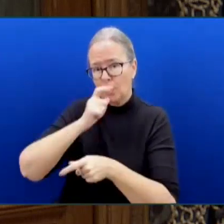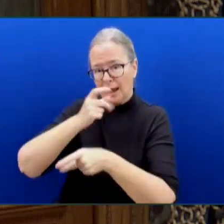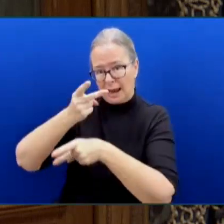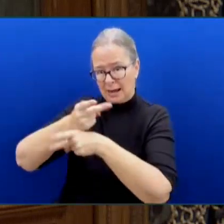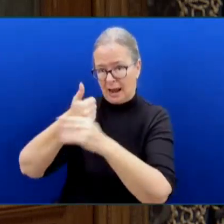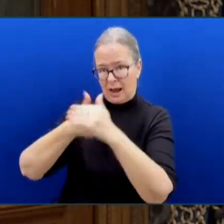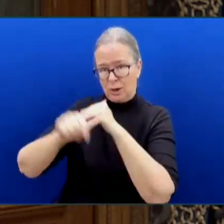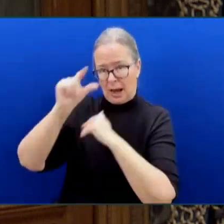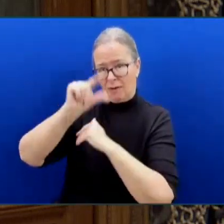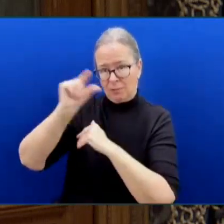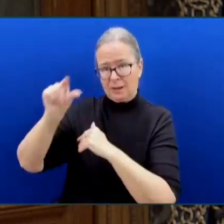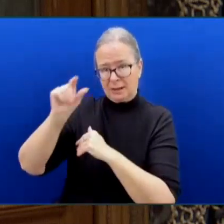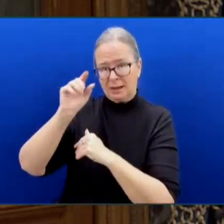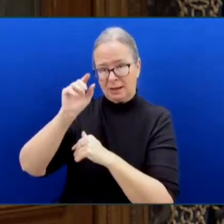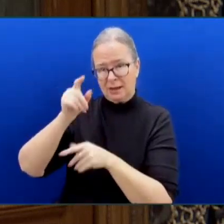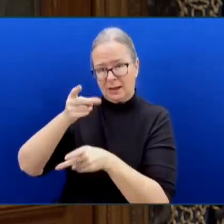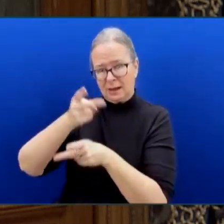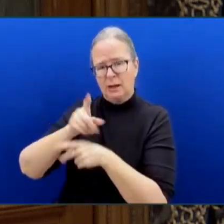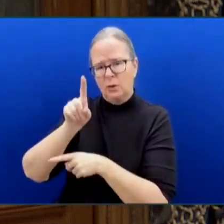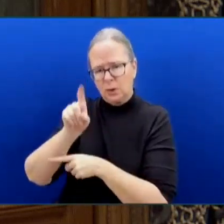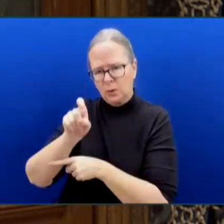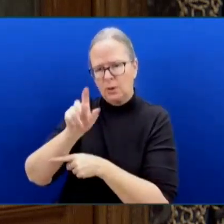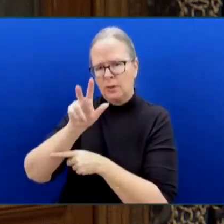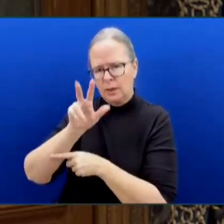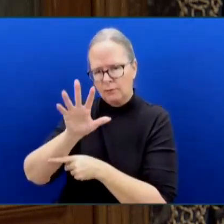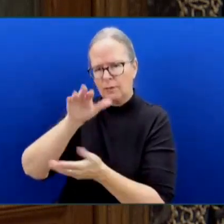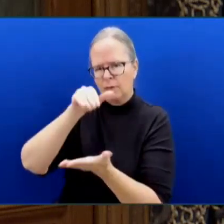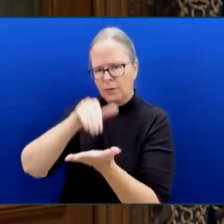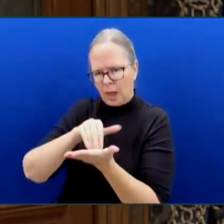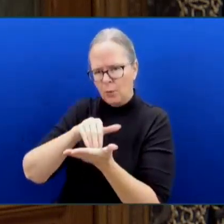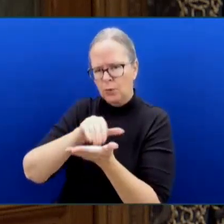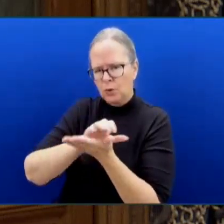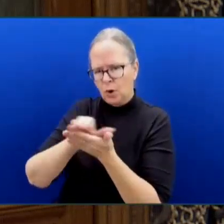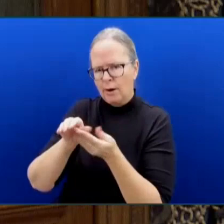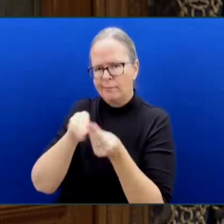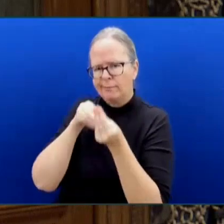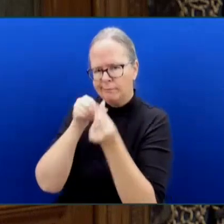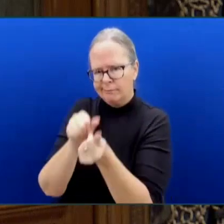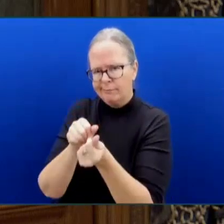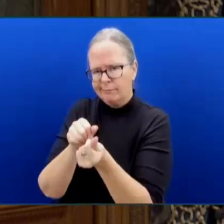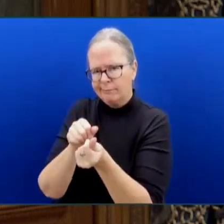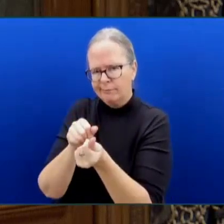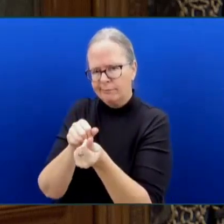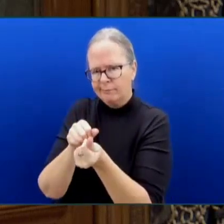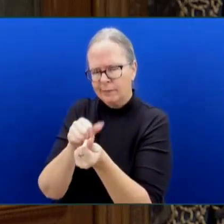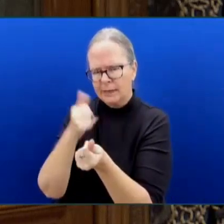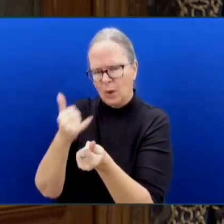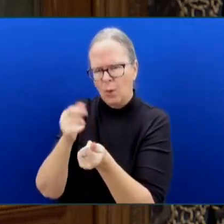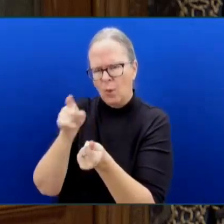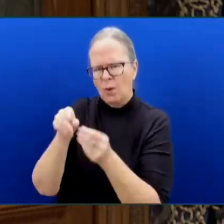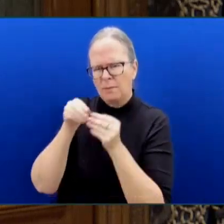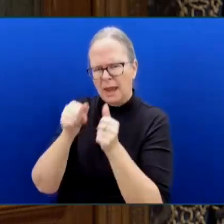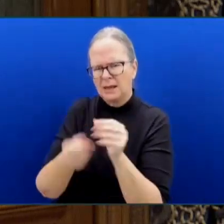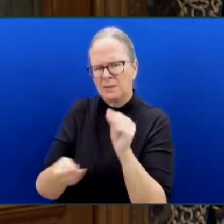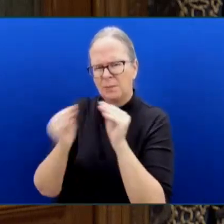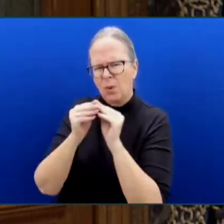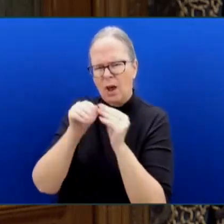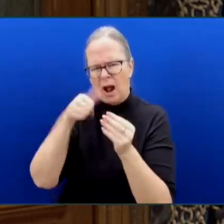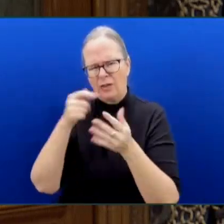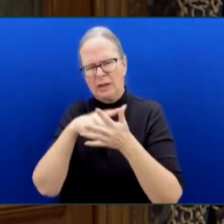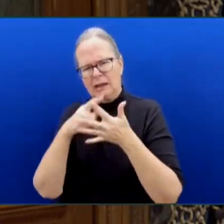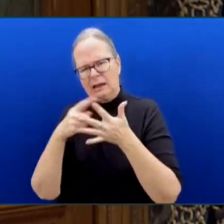through you to the Minister, when is this government going to provide child welfare workers with a more diverse set of tools so they can actually